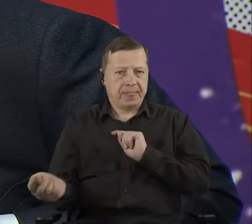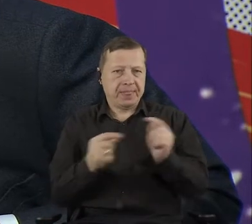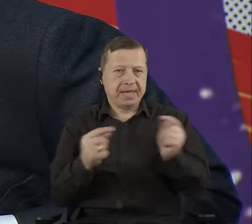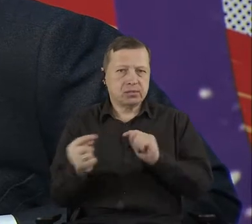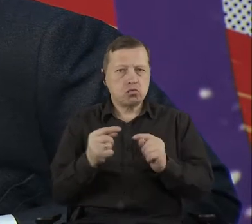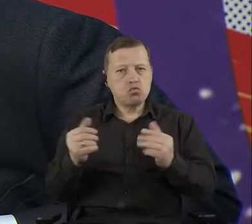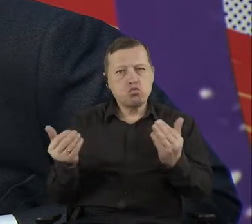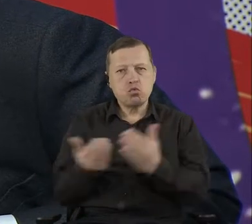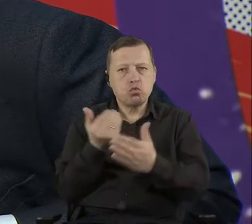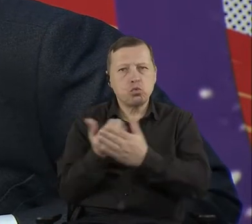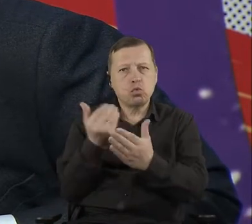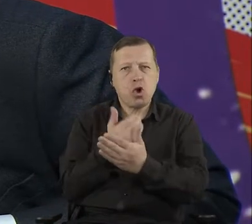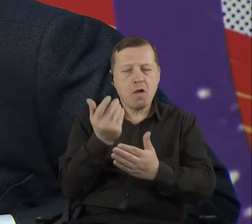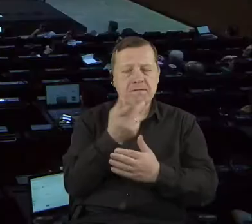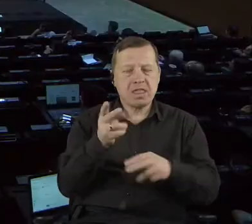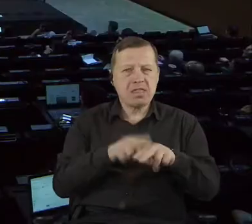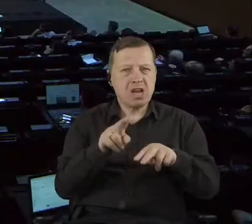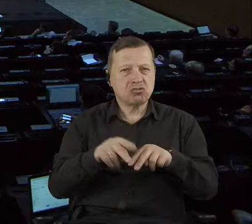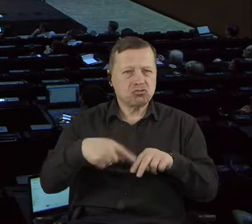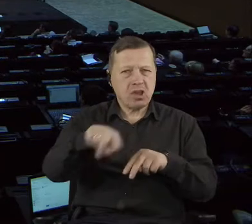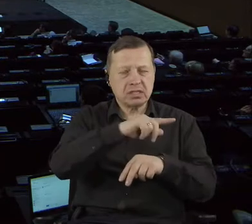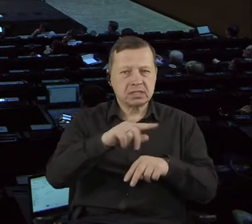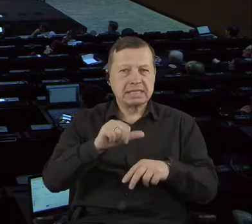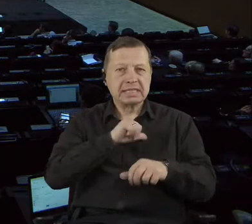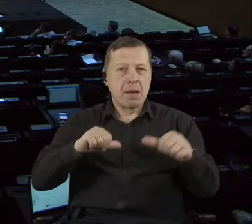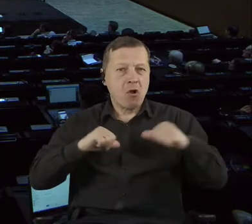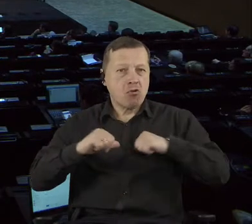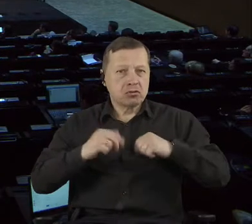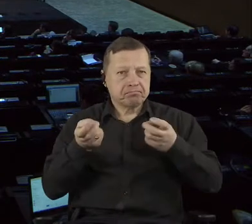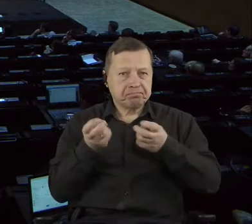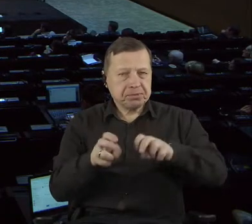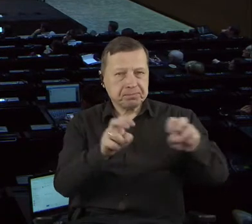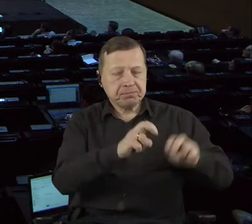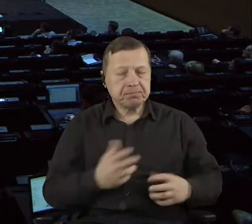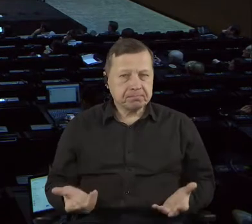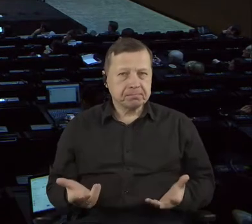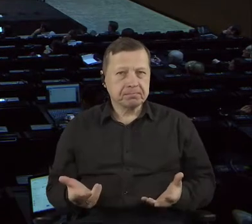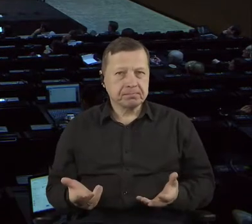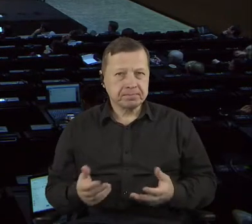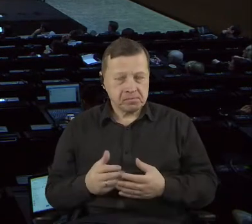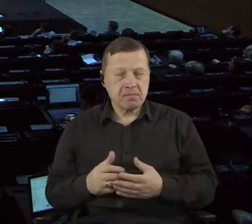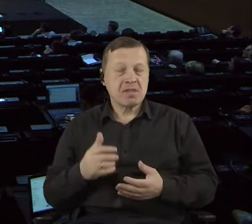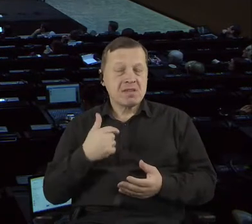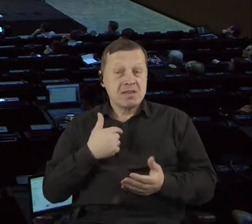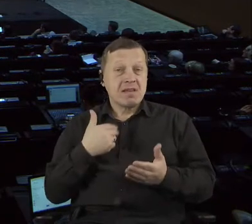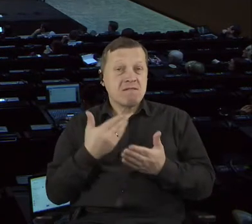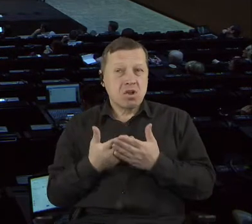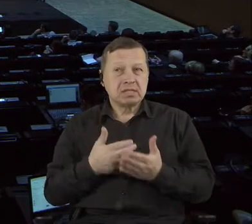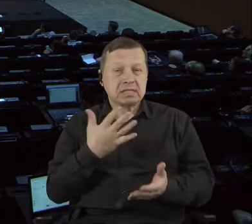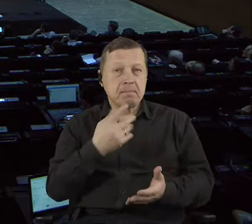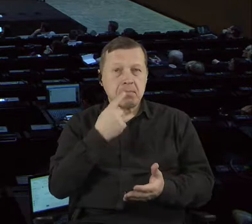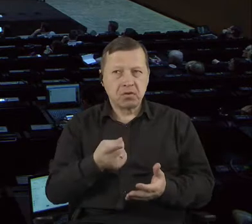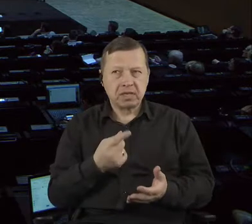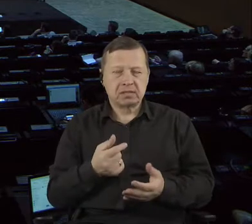authorities over here, especially in Poland. And they very often underline that what they see is